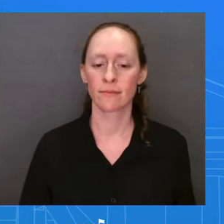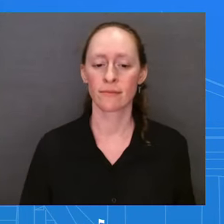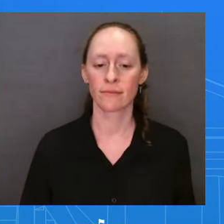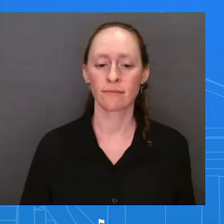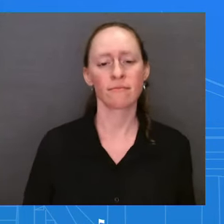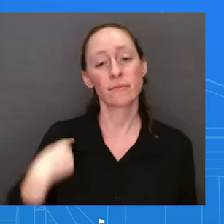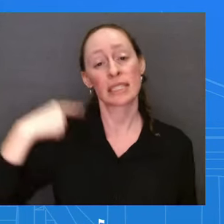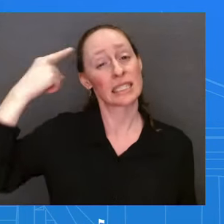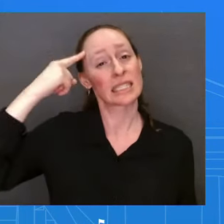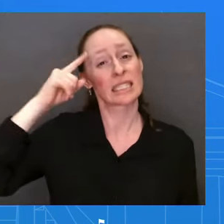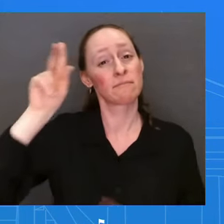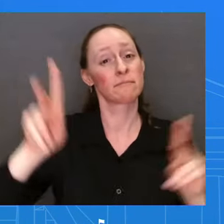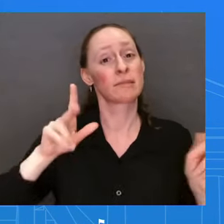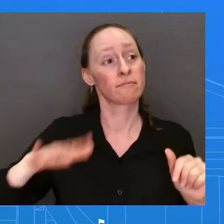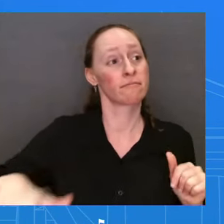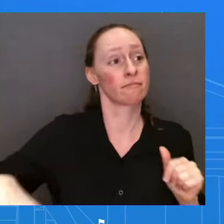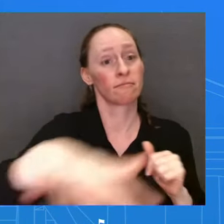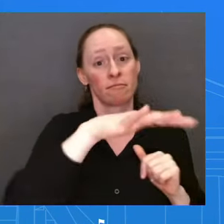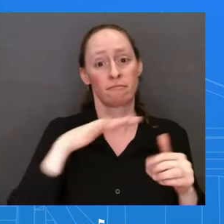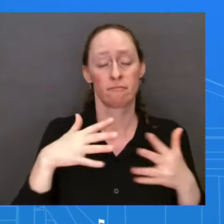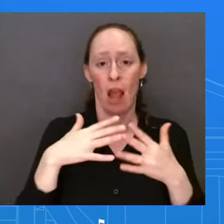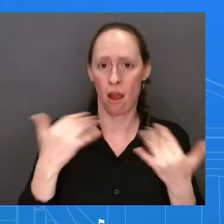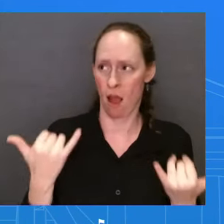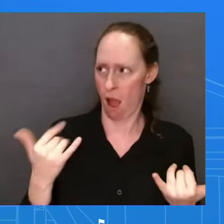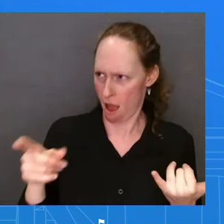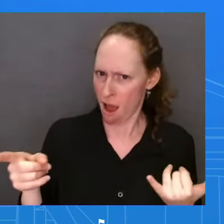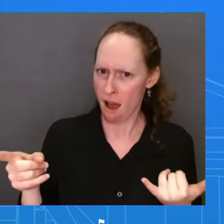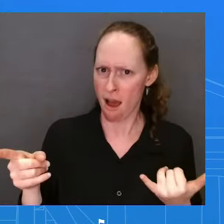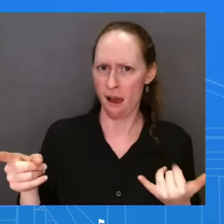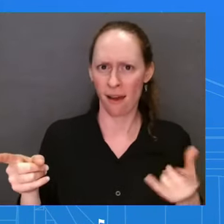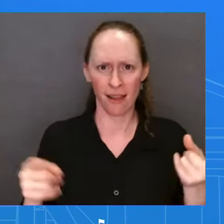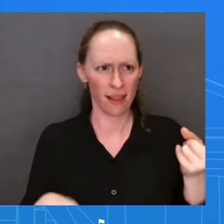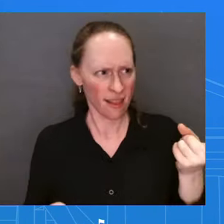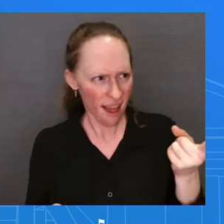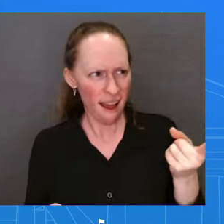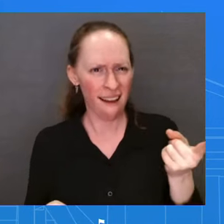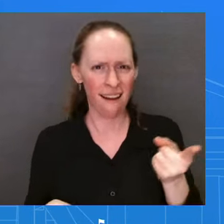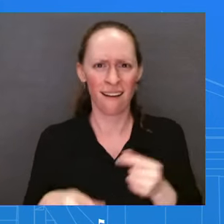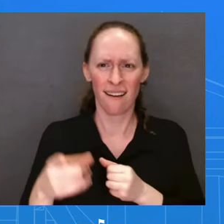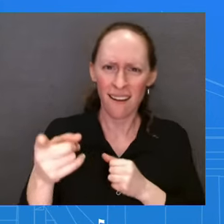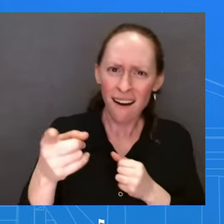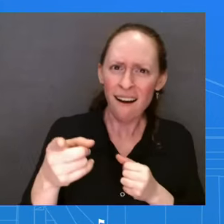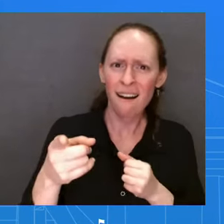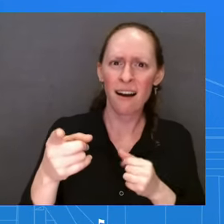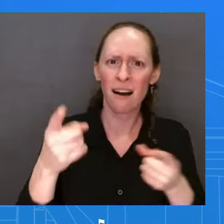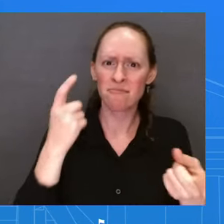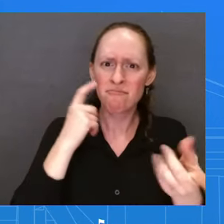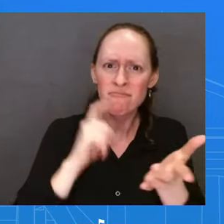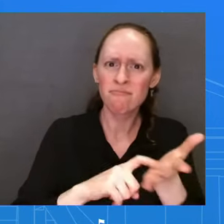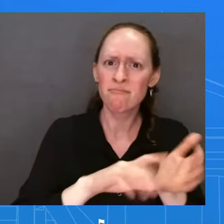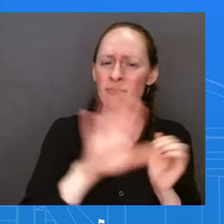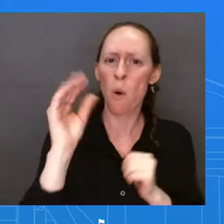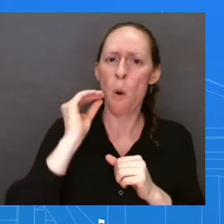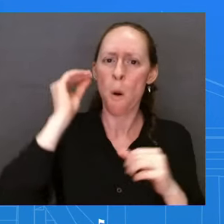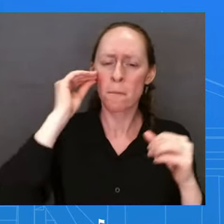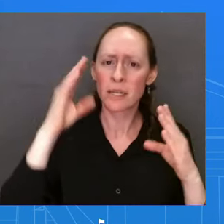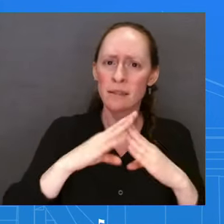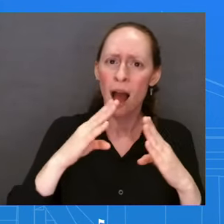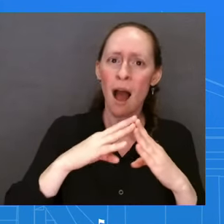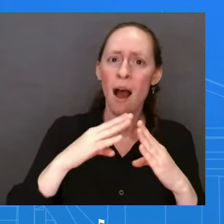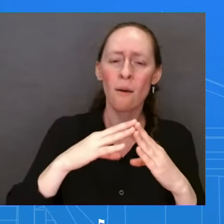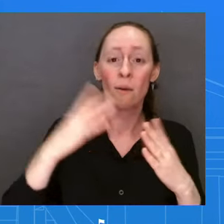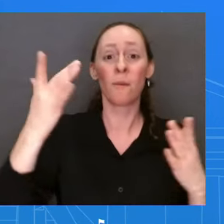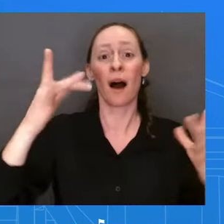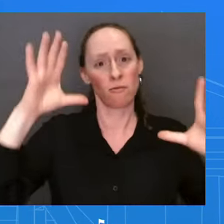grounds in their communities. They're seeing the President announce, as he did on Monday, a commitment to connecting the entire country through broad,